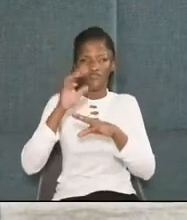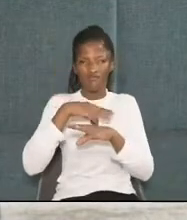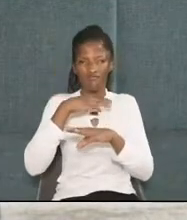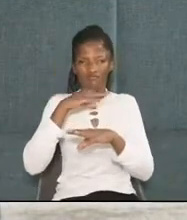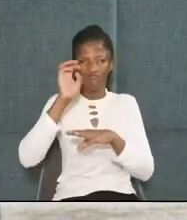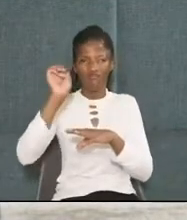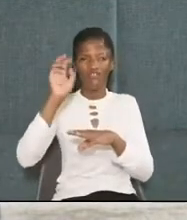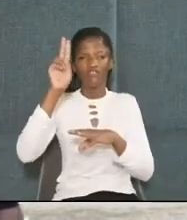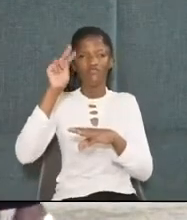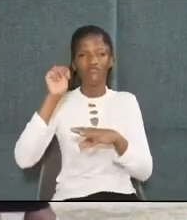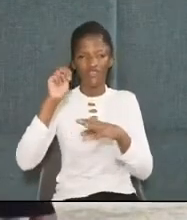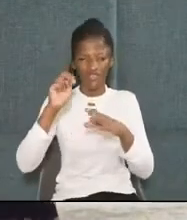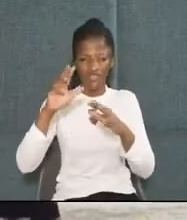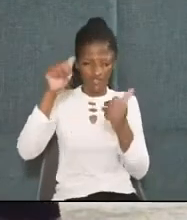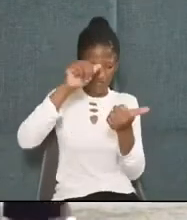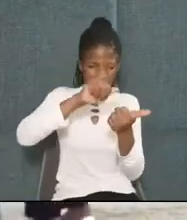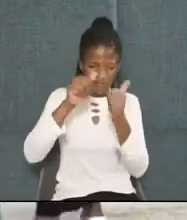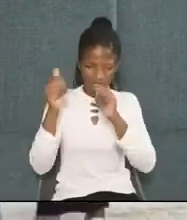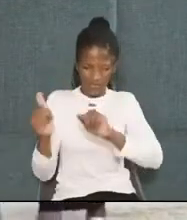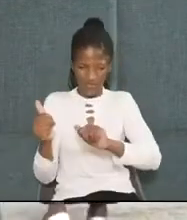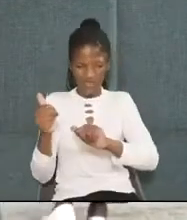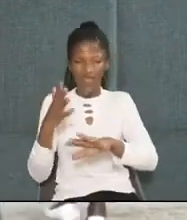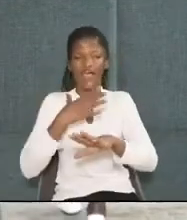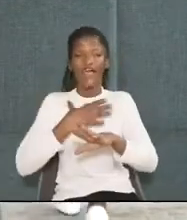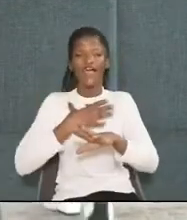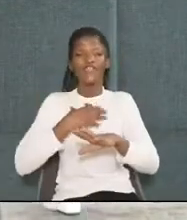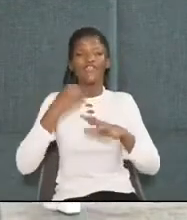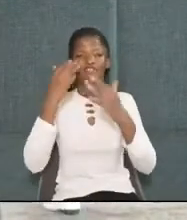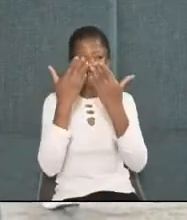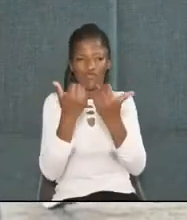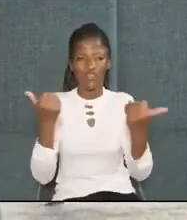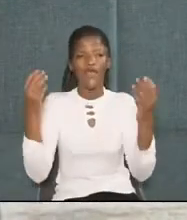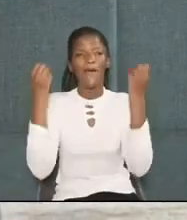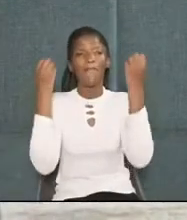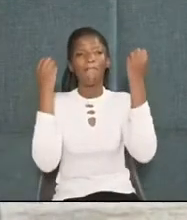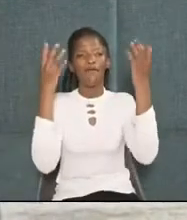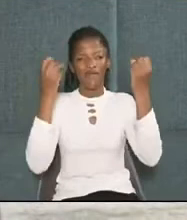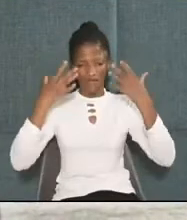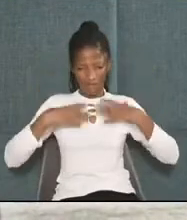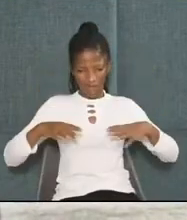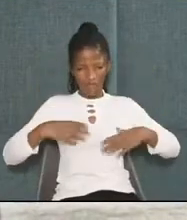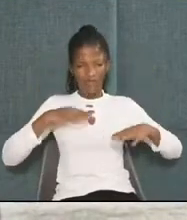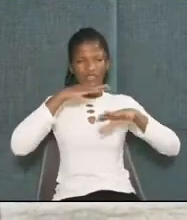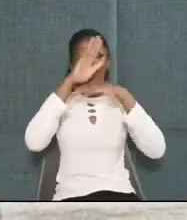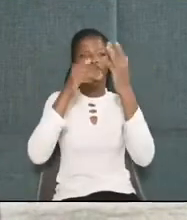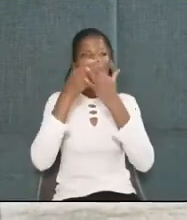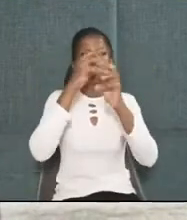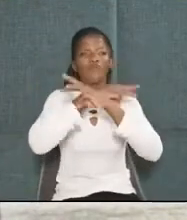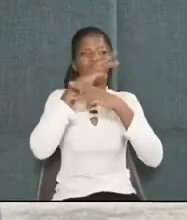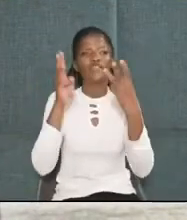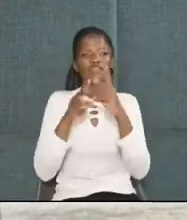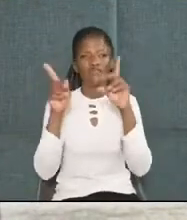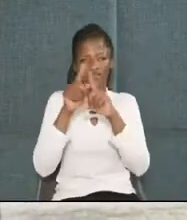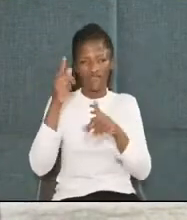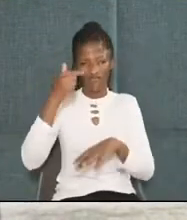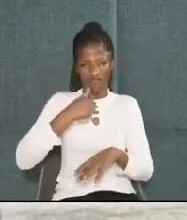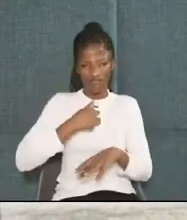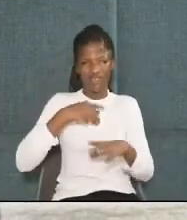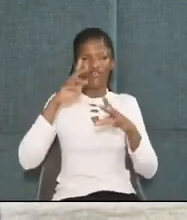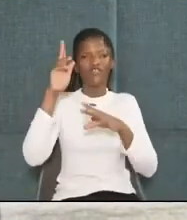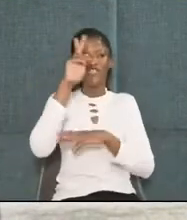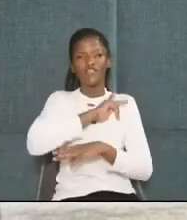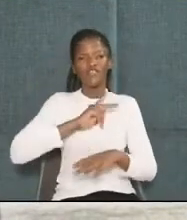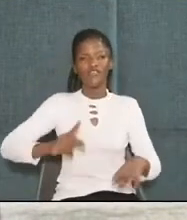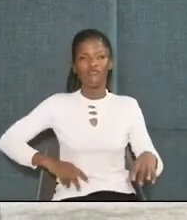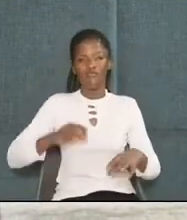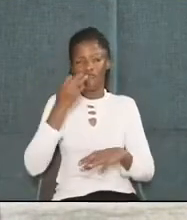to which Philip happily did. And so, boys and girls, there are many people in the world like me. We are right on the edge of the kingdom of God,